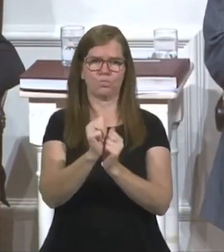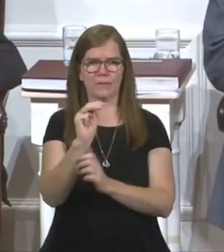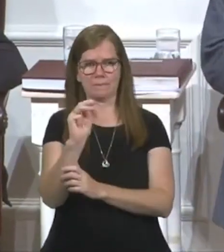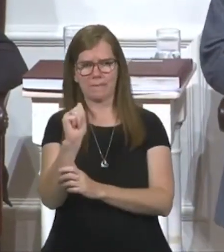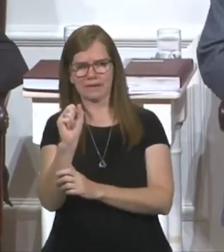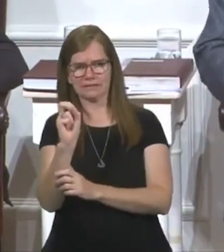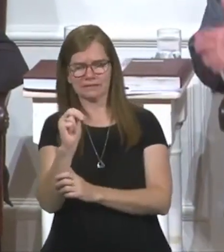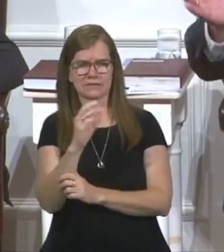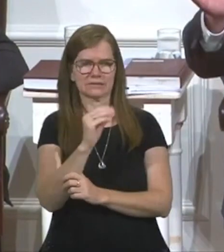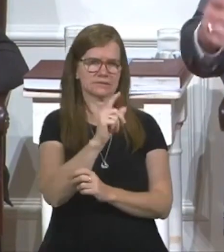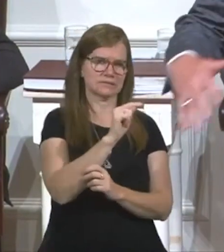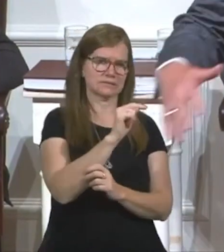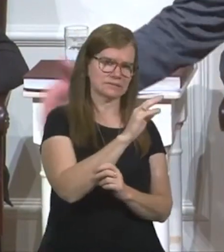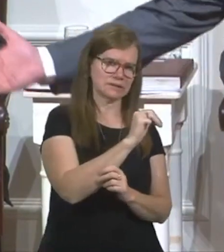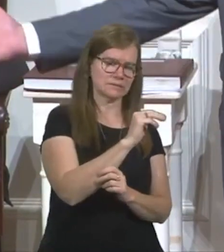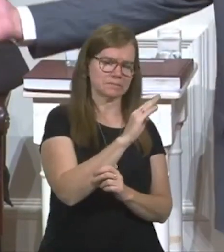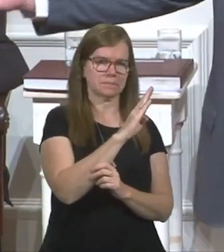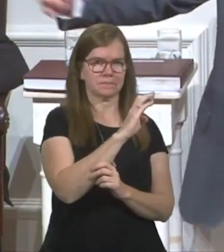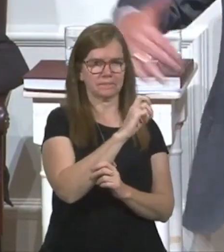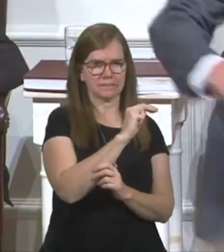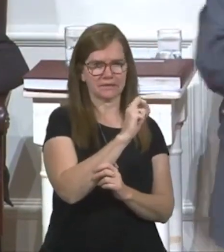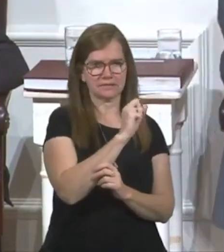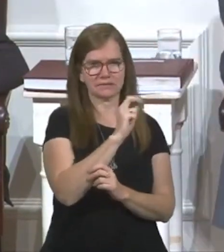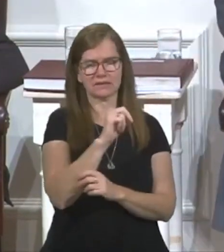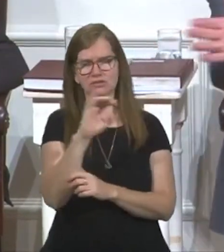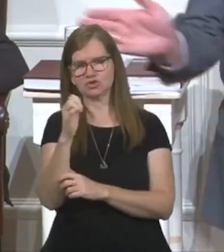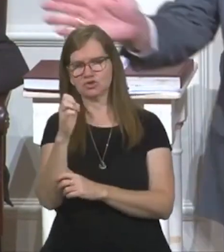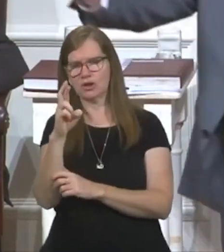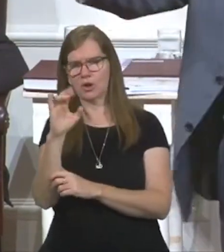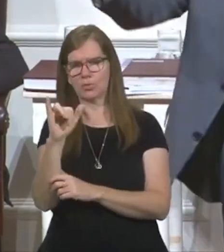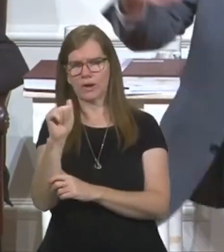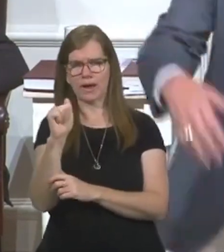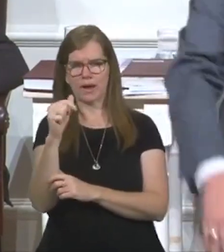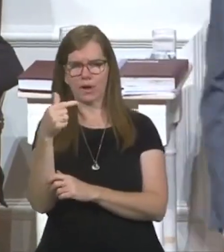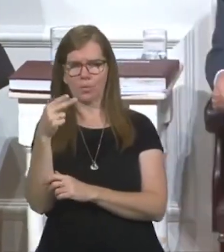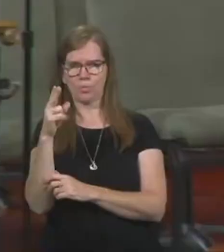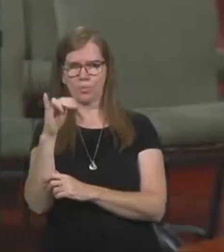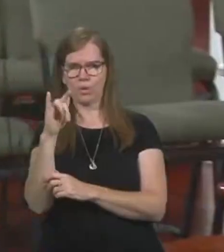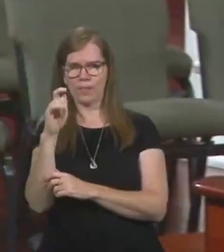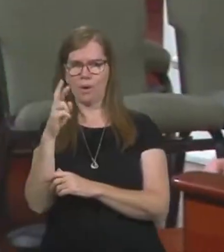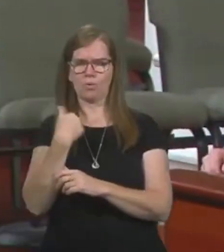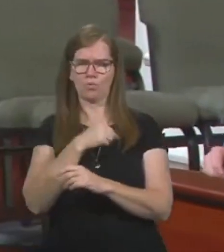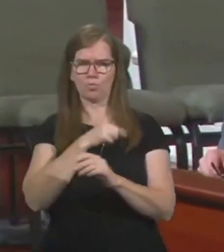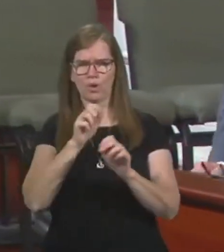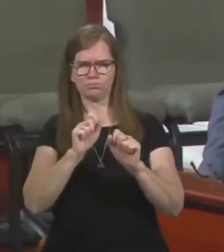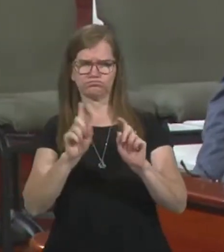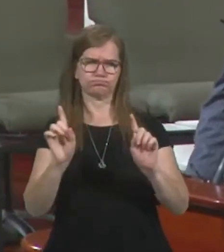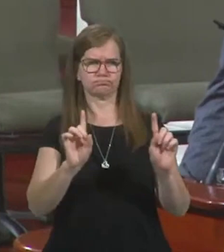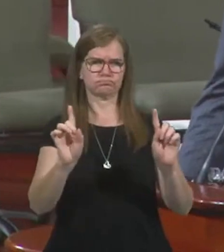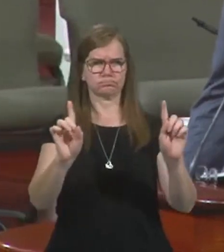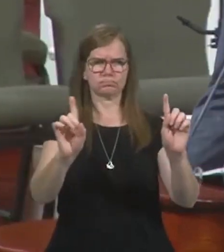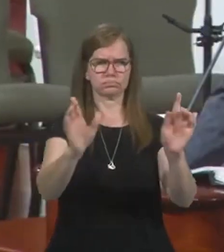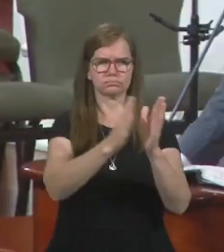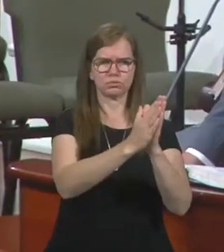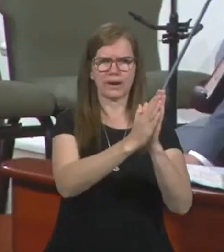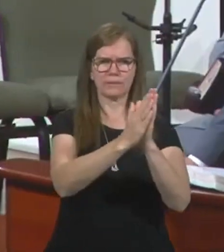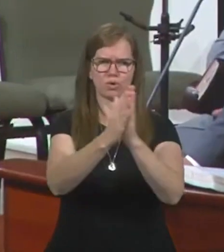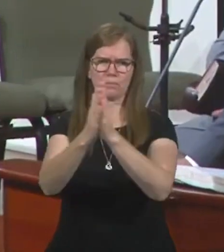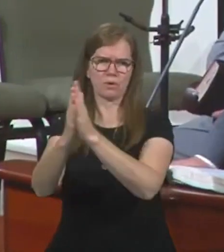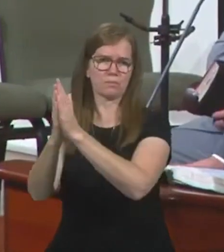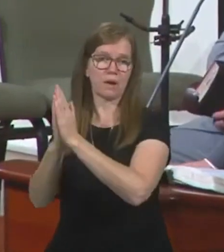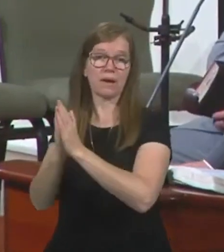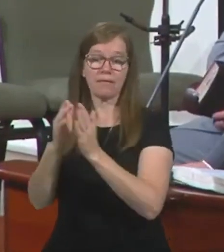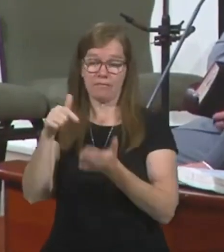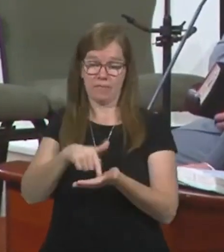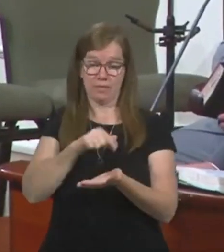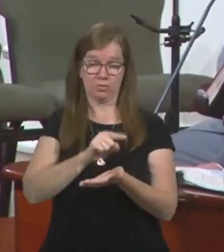Brother Tim Benson and Brother Jerry Aguilar, and we walked the streets and went up and down the streets praying for God's presence upon our city. This week, we'll